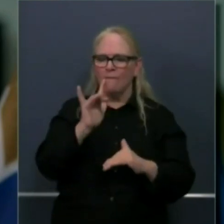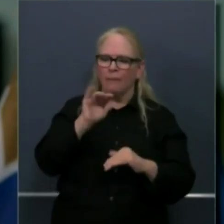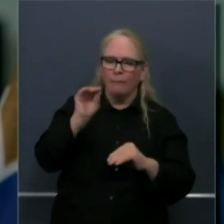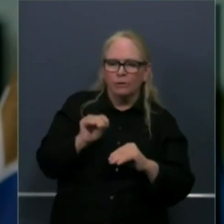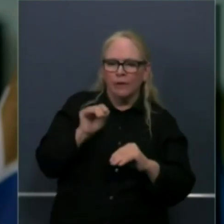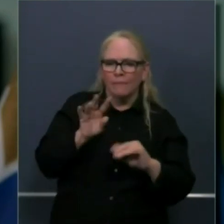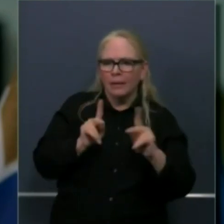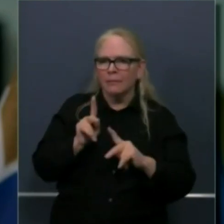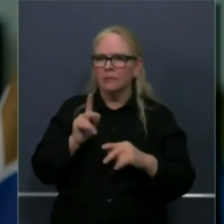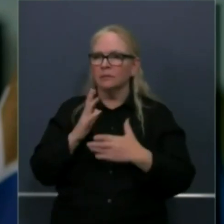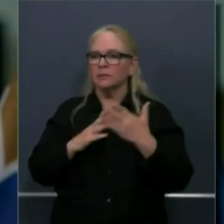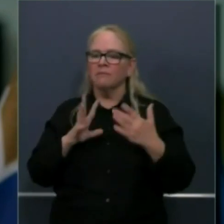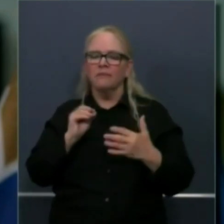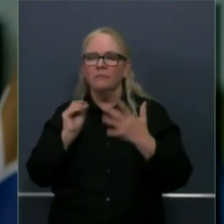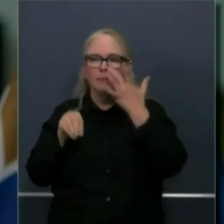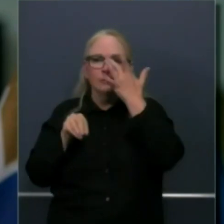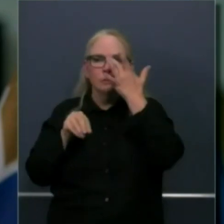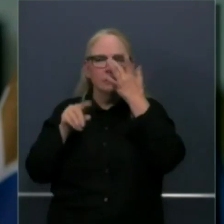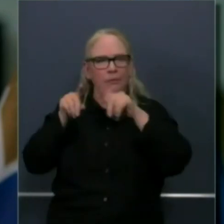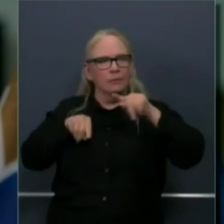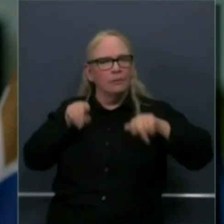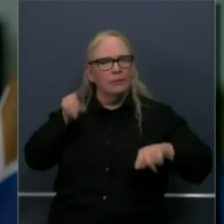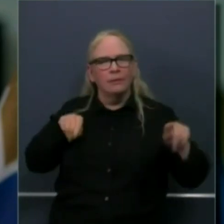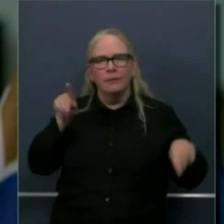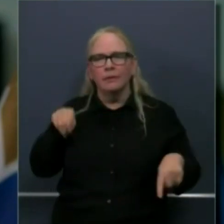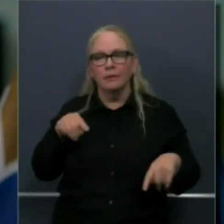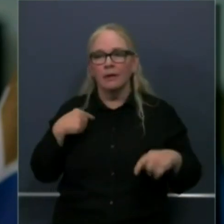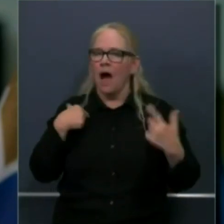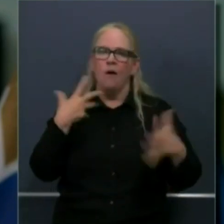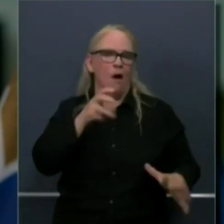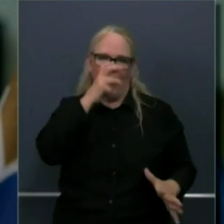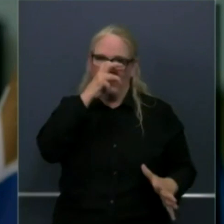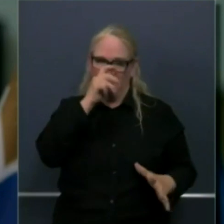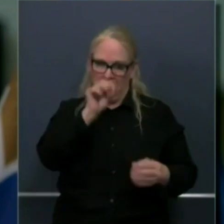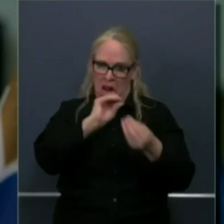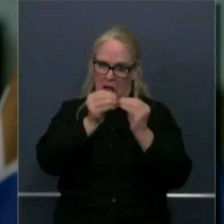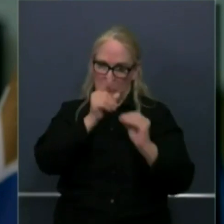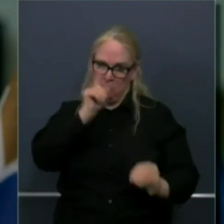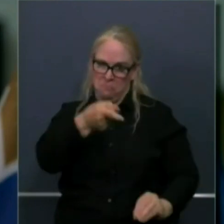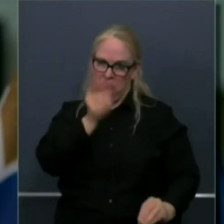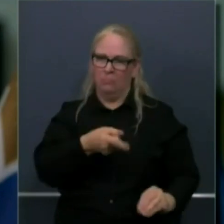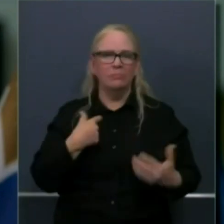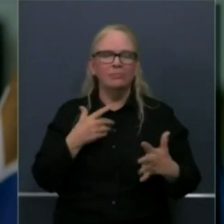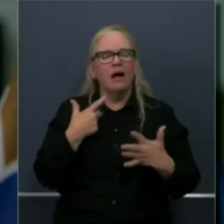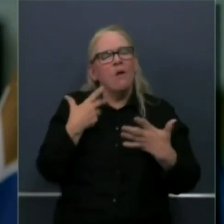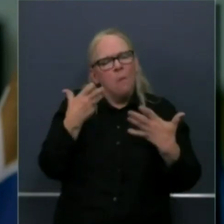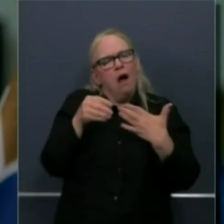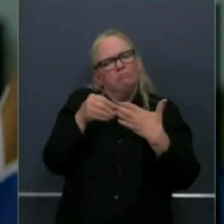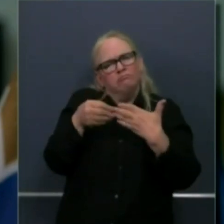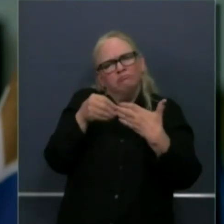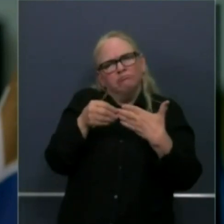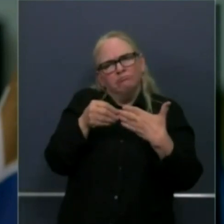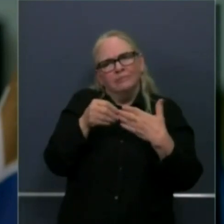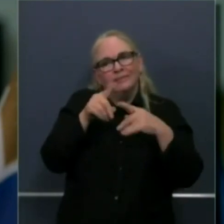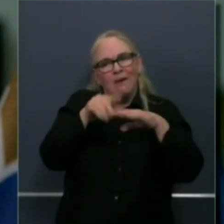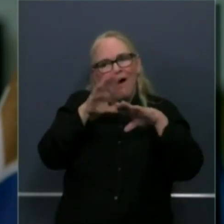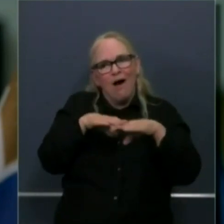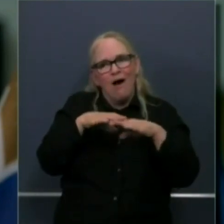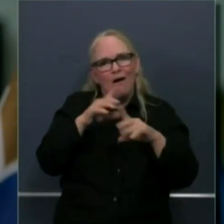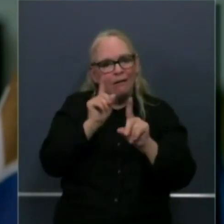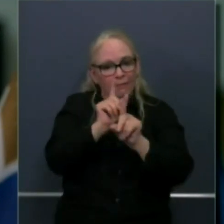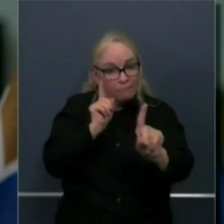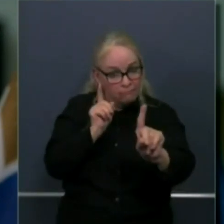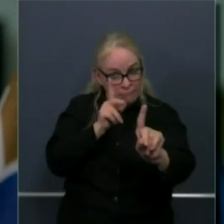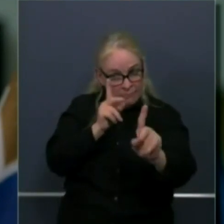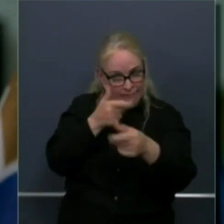perspective. We worked with our health officials and to provide flexibility on spacing. What we want is physical distancing. Obviously, all